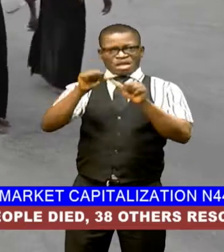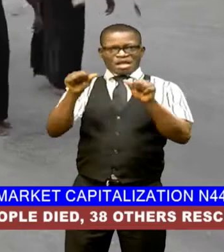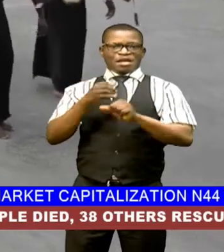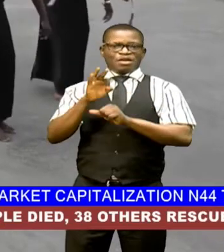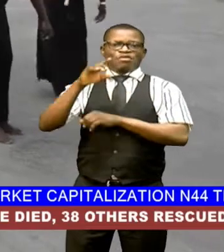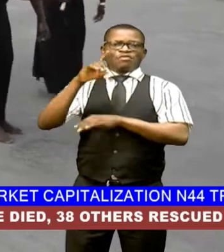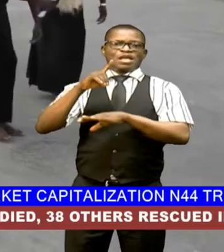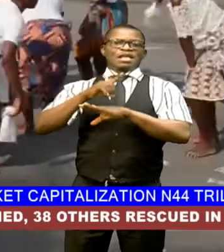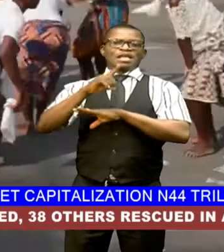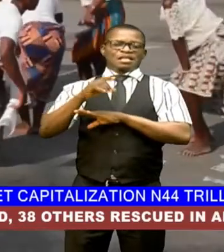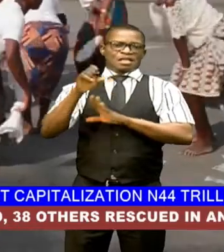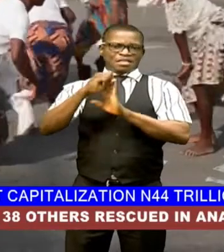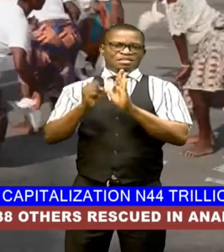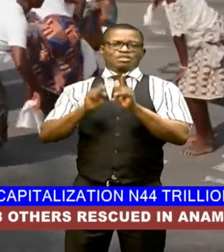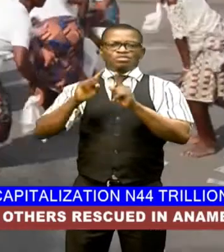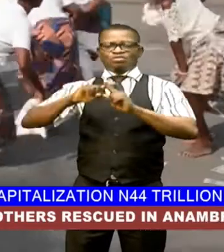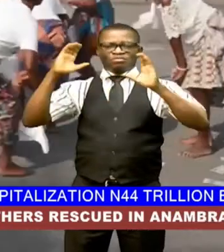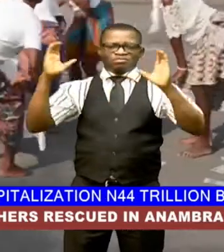cultures of